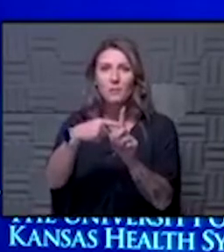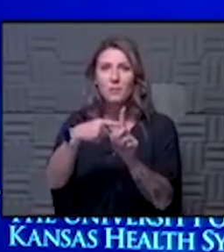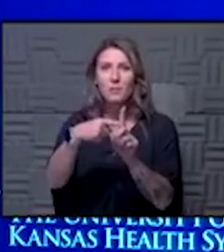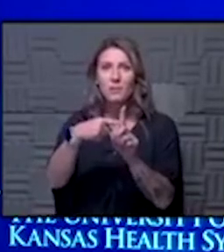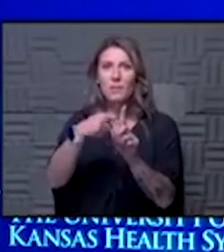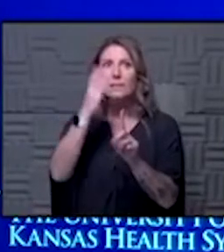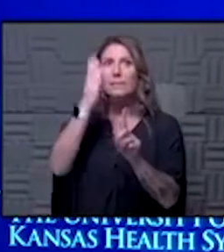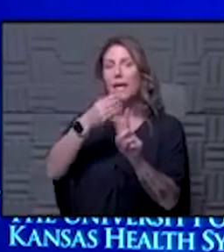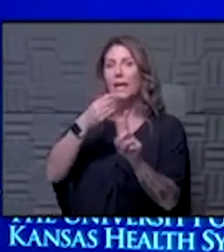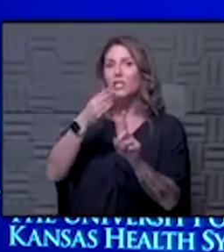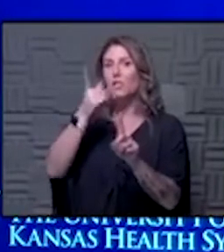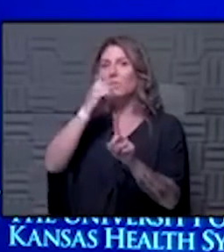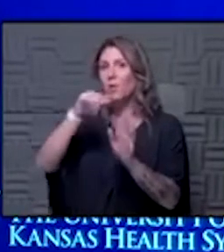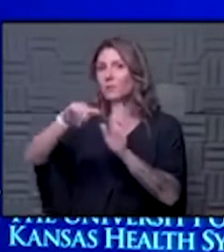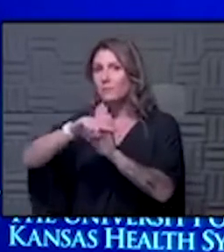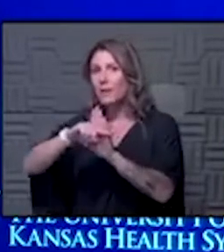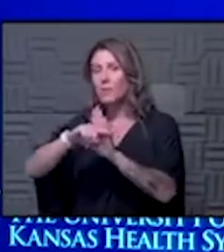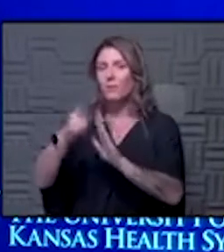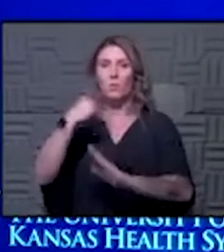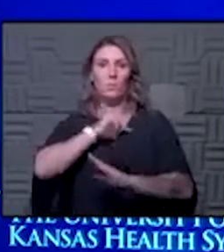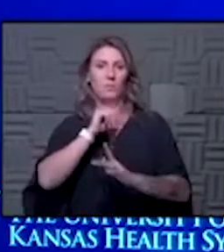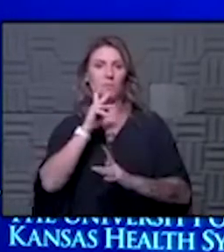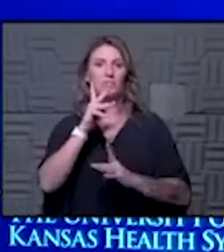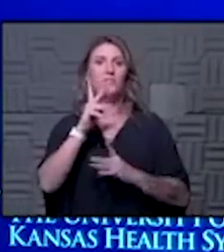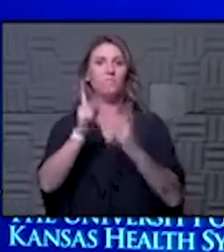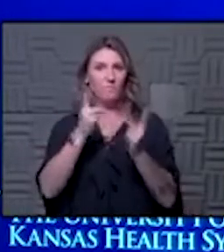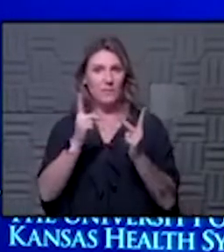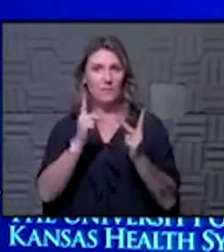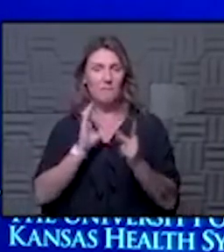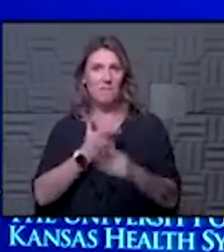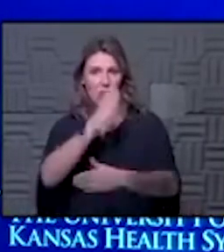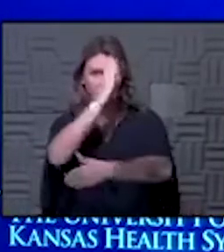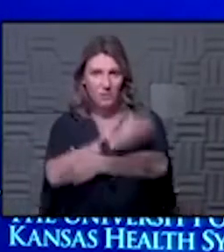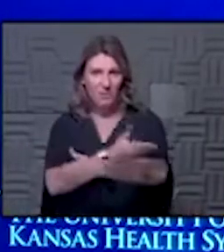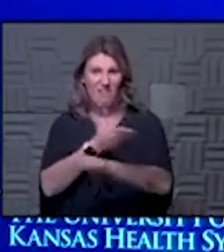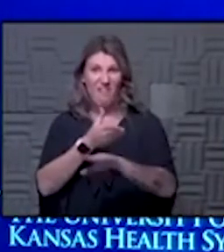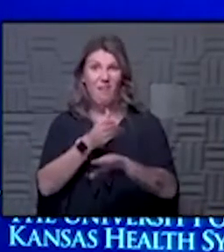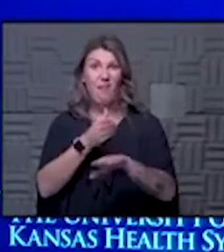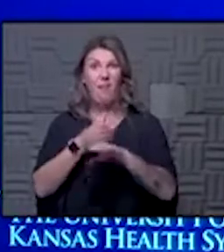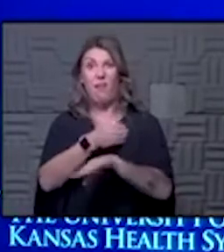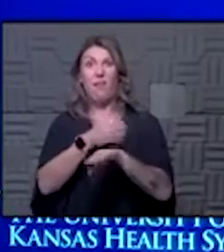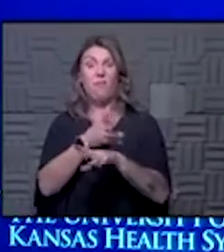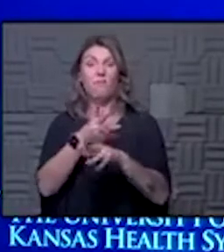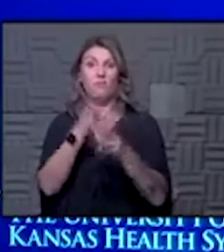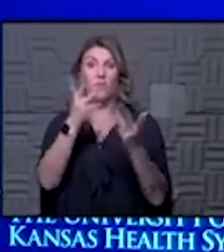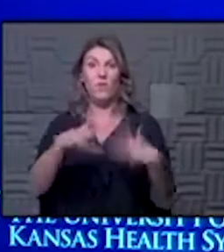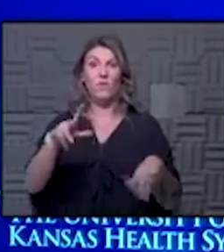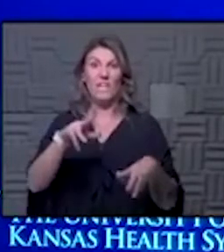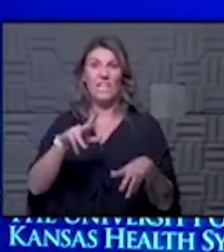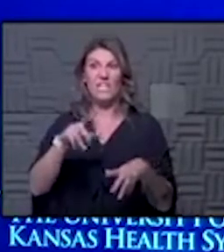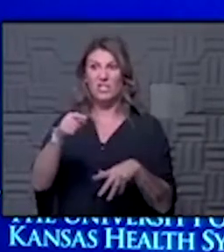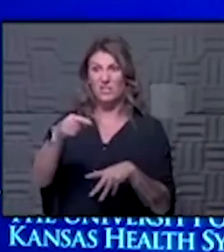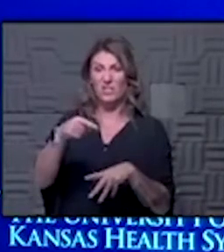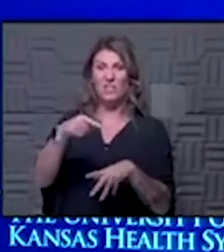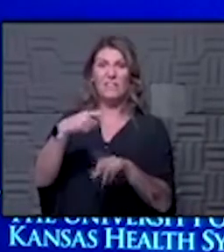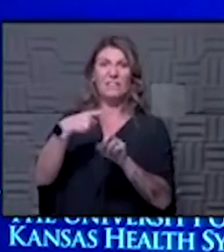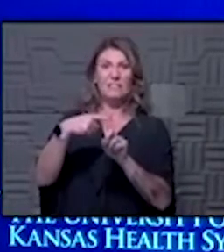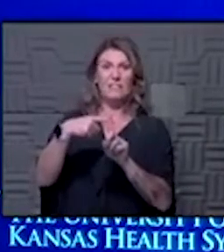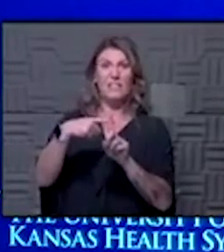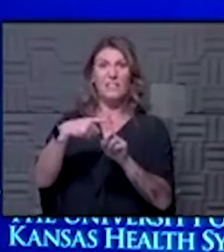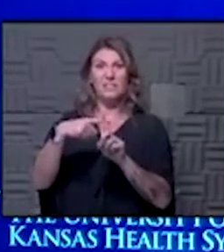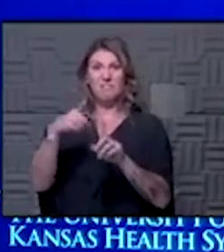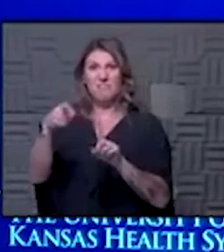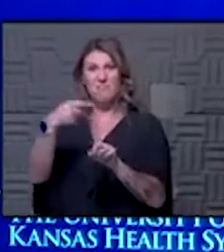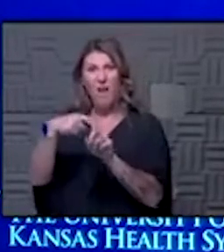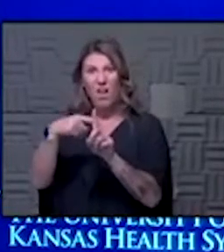negatives we visit our son who after we left he tested positive my husband had symptoms tested negative and